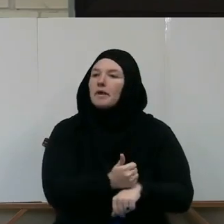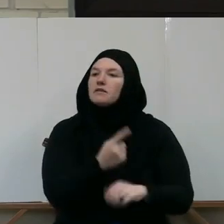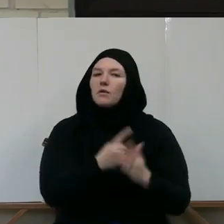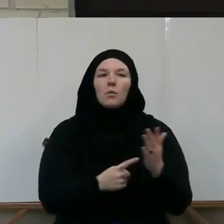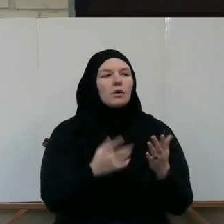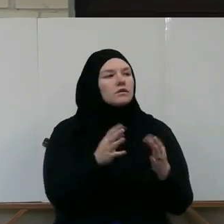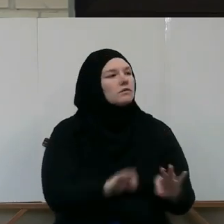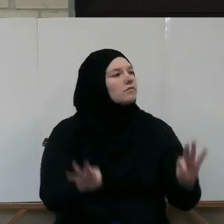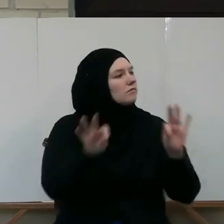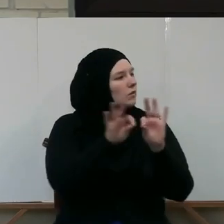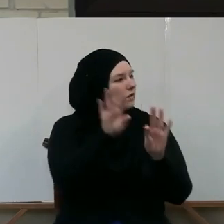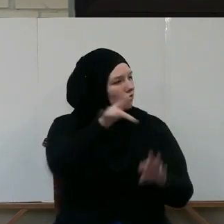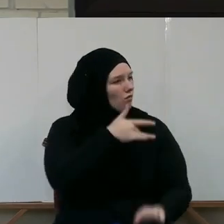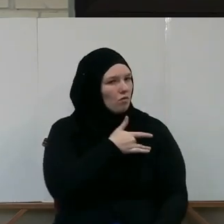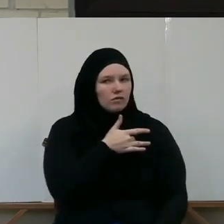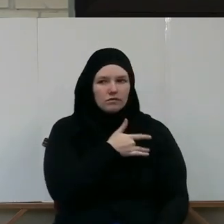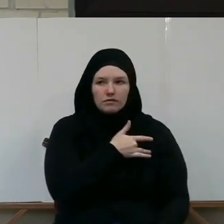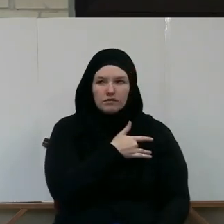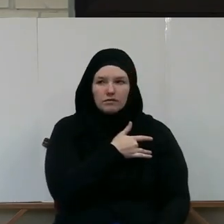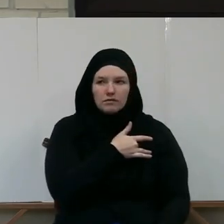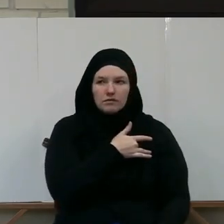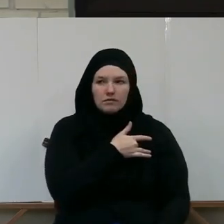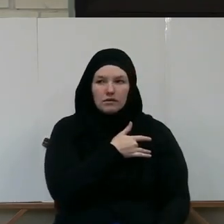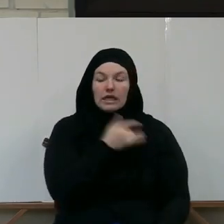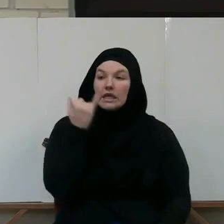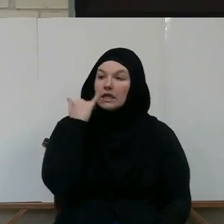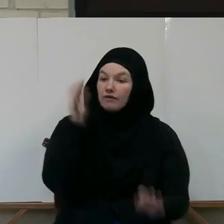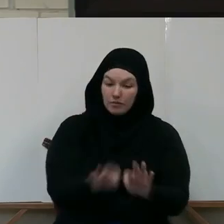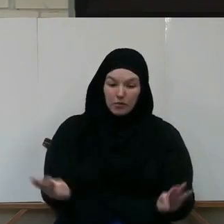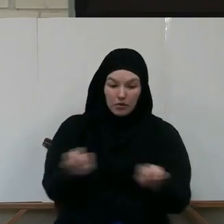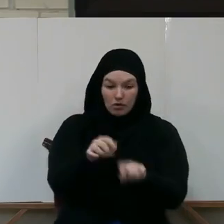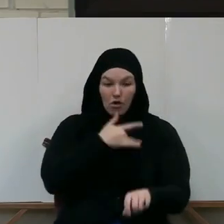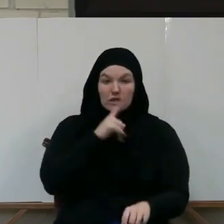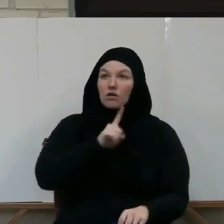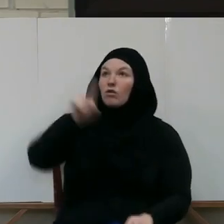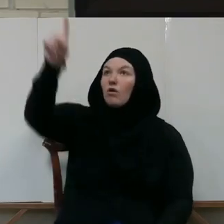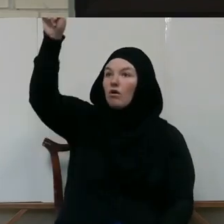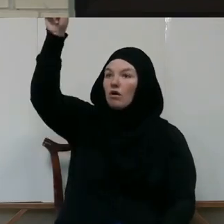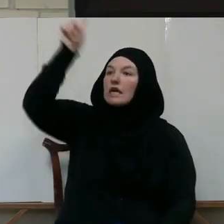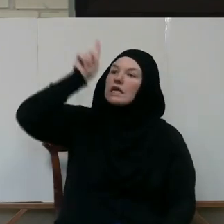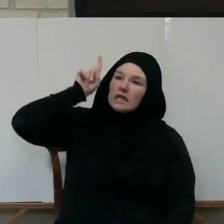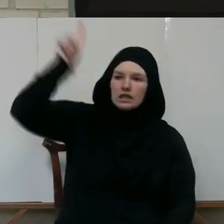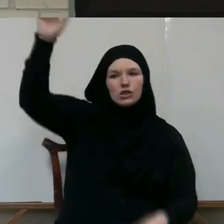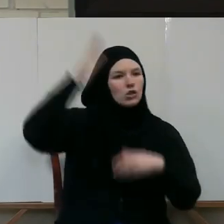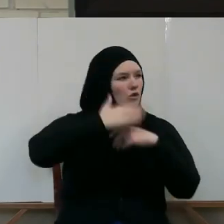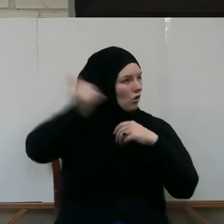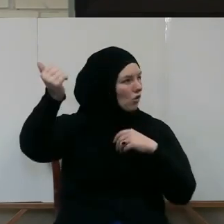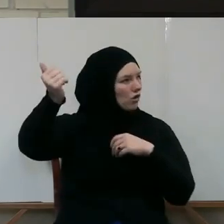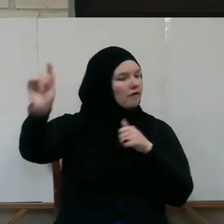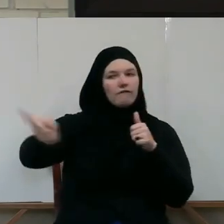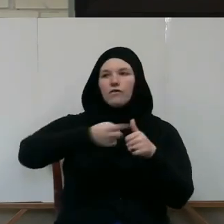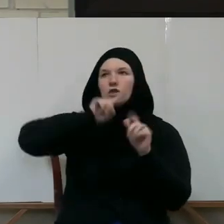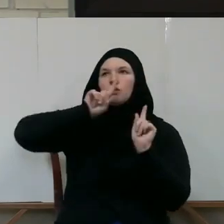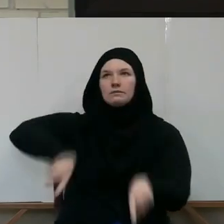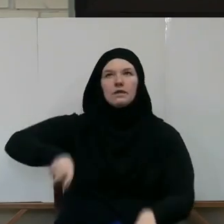important in your heart. If what is important in your heart is Allah, then his calls get the first